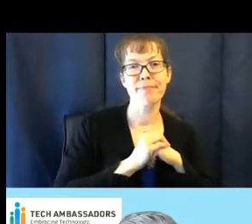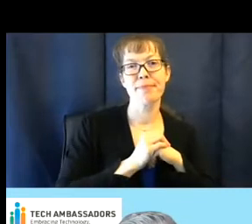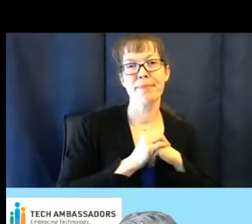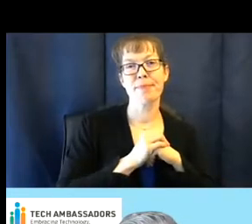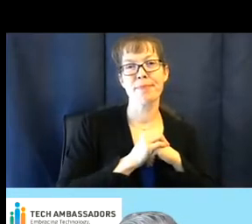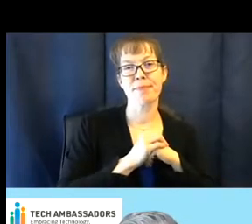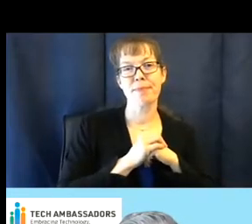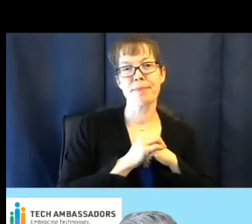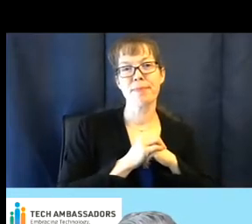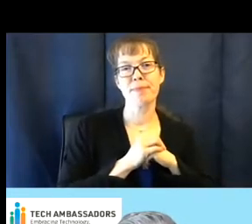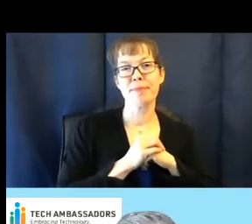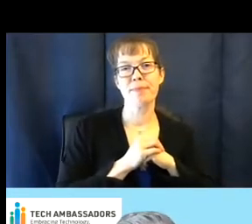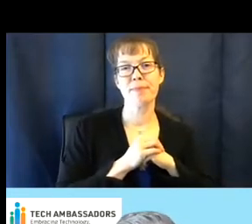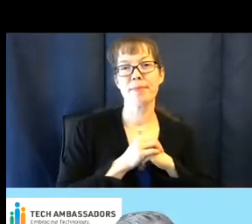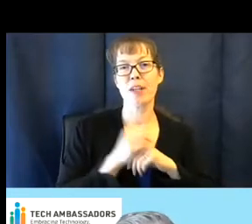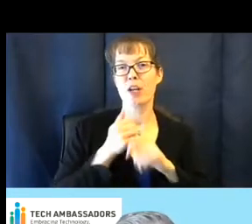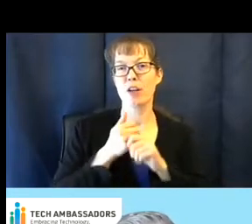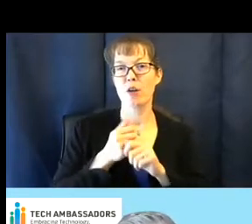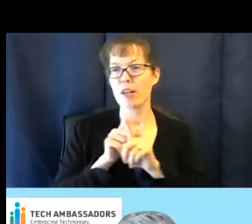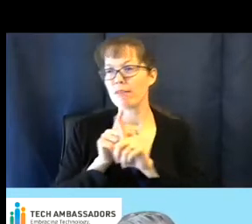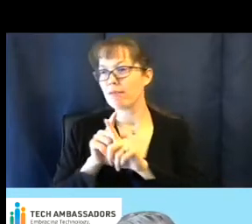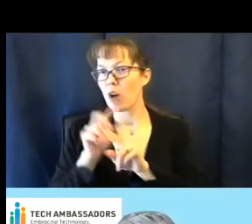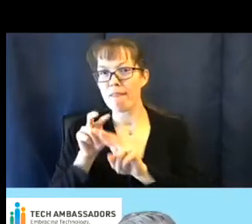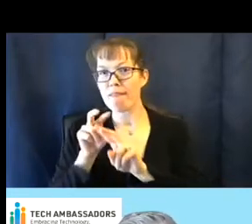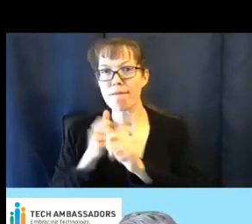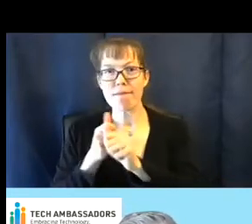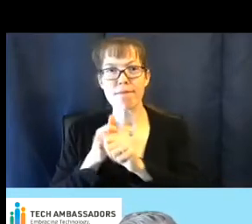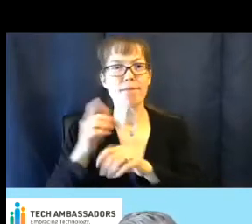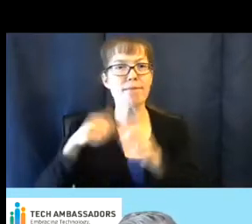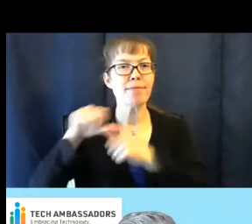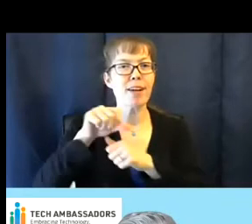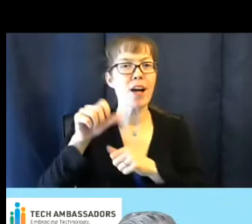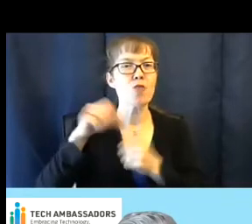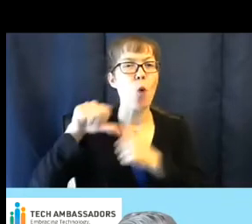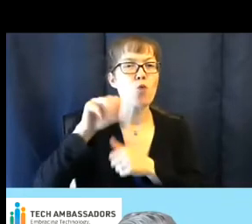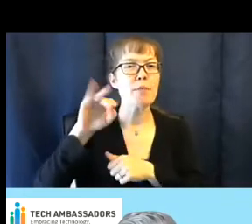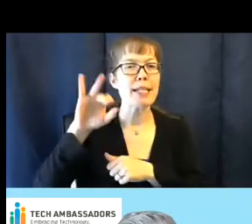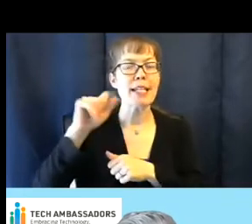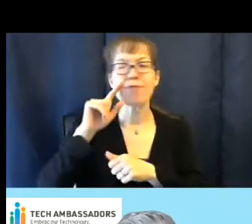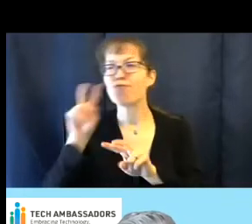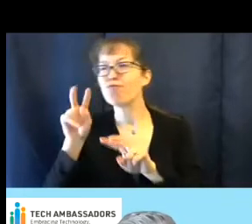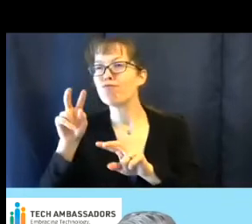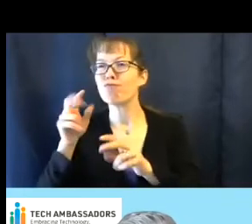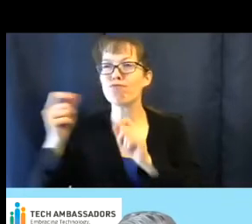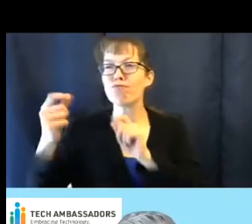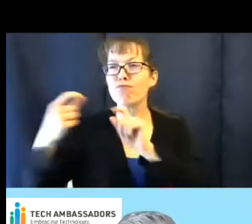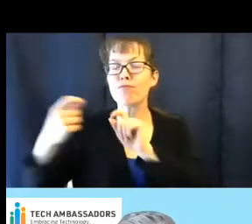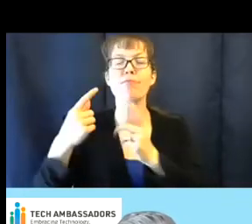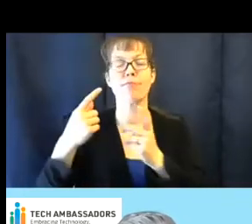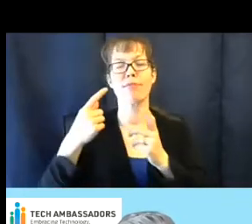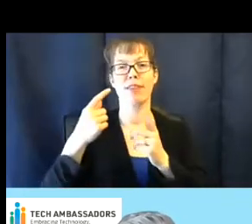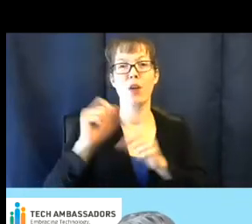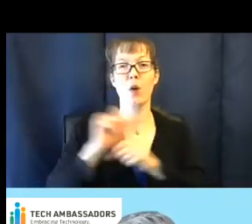We followed each other on social media and got to work together on these good things